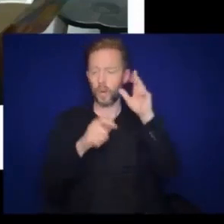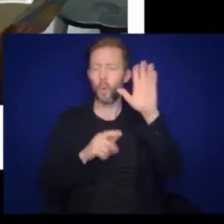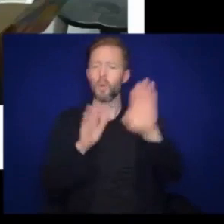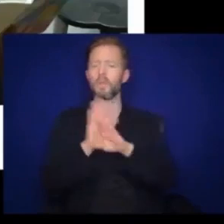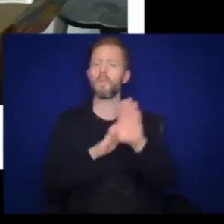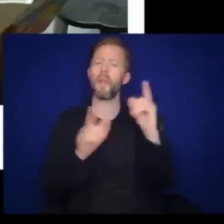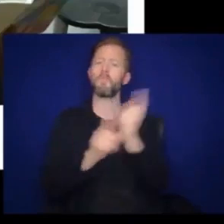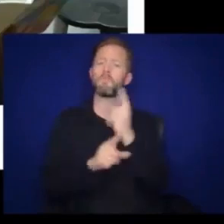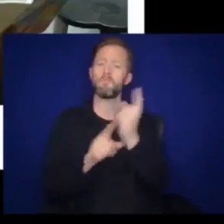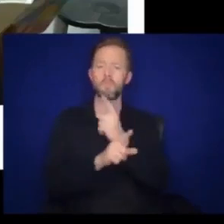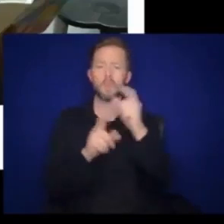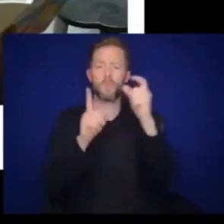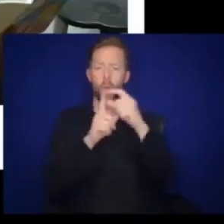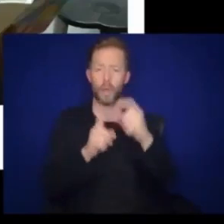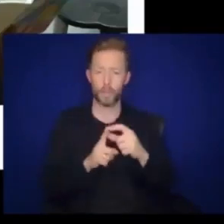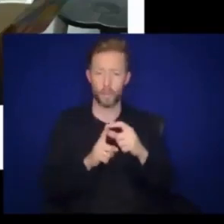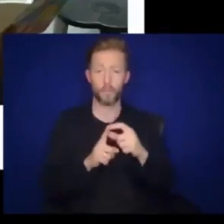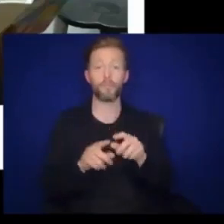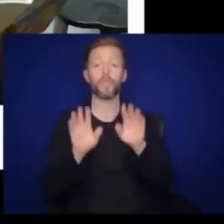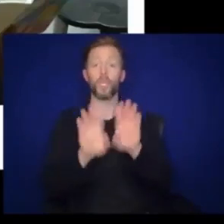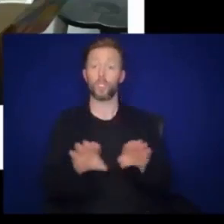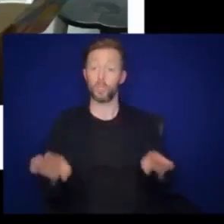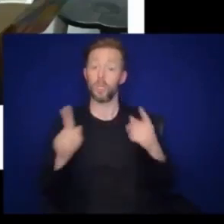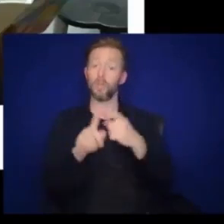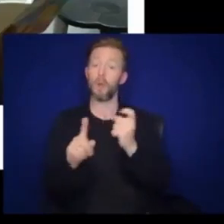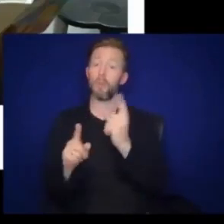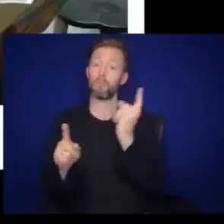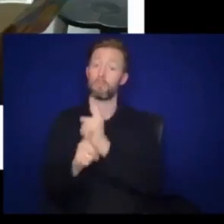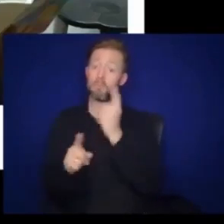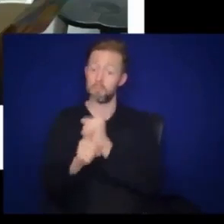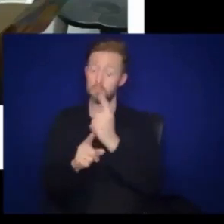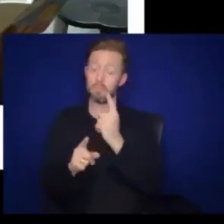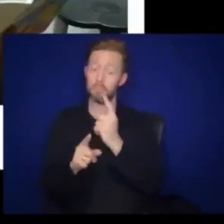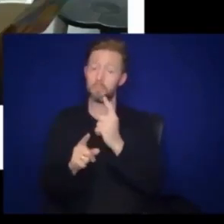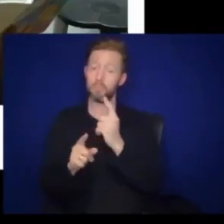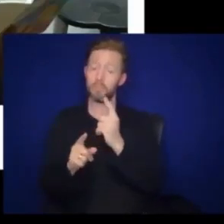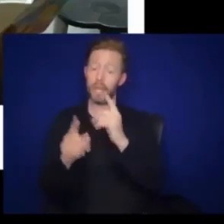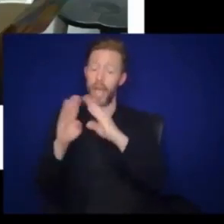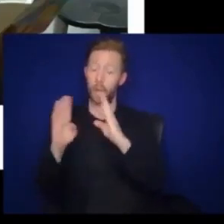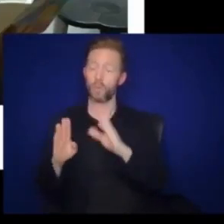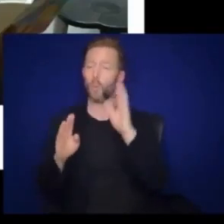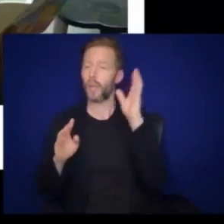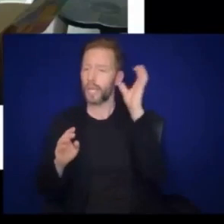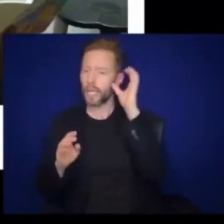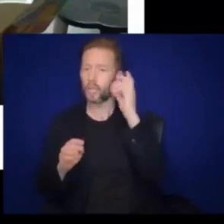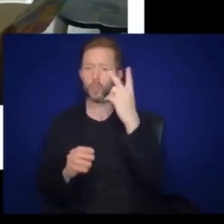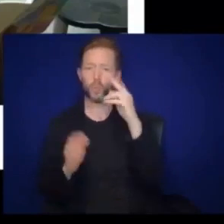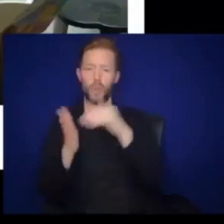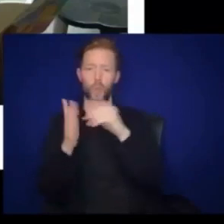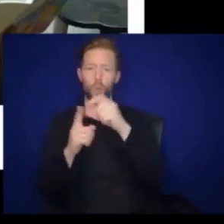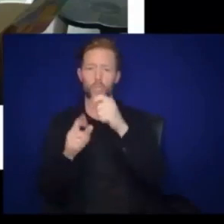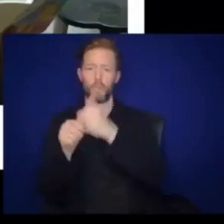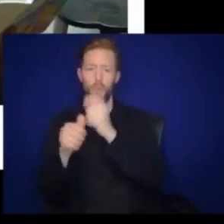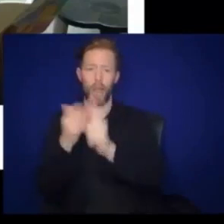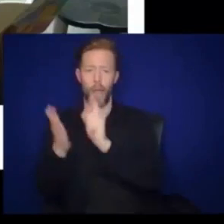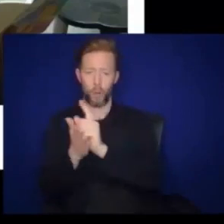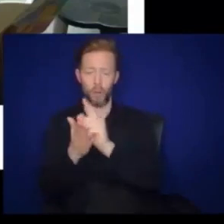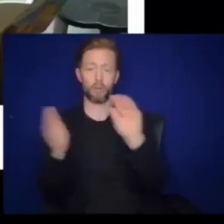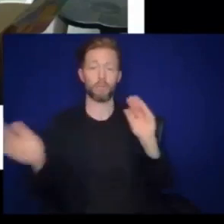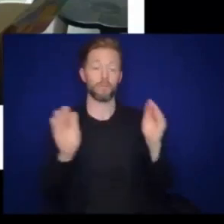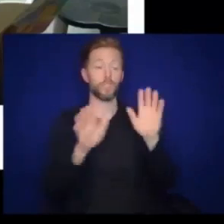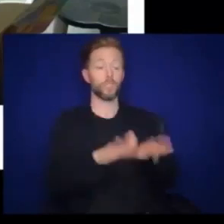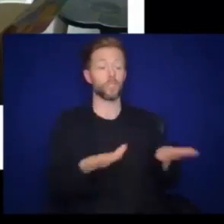vocabulary. Children from adequate households typically hear 2,000 words per hour, whereas